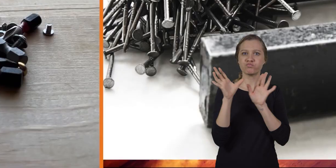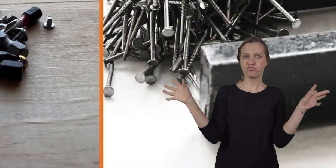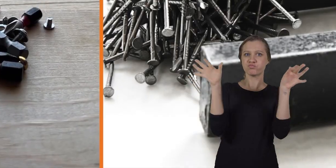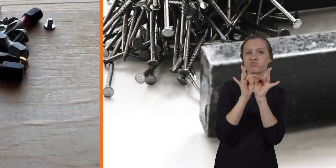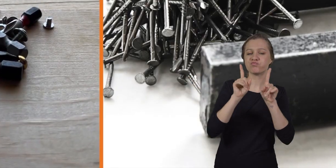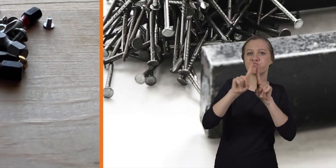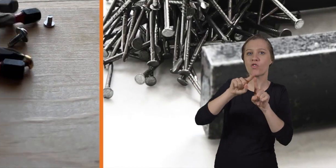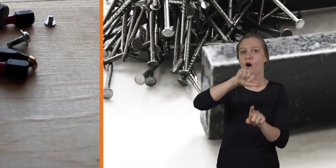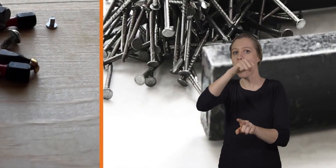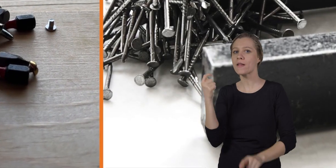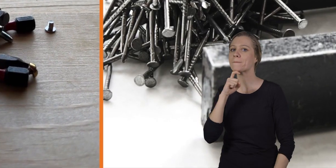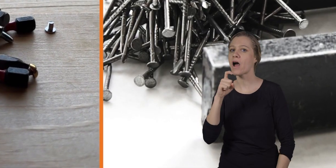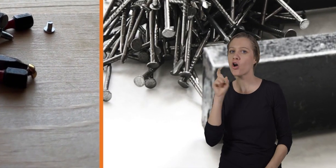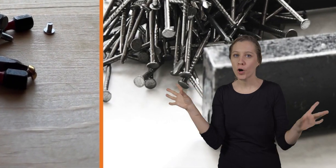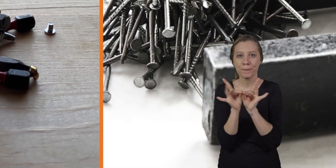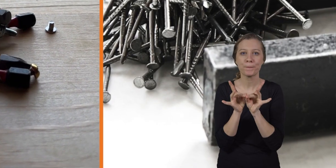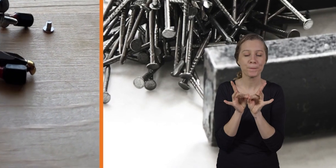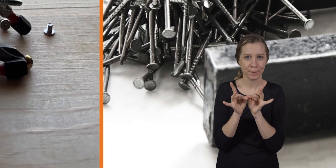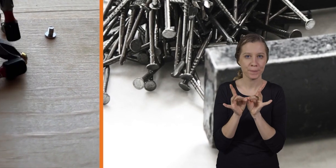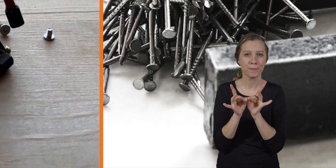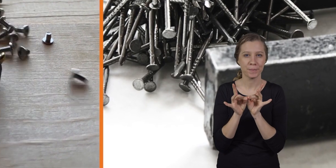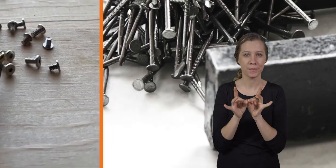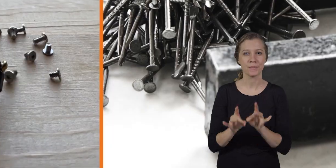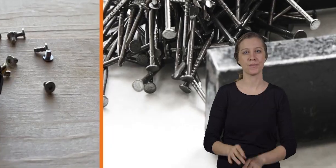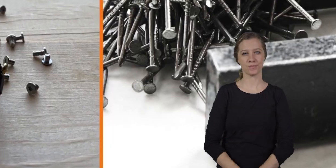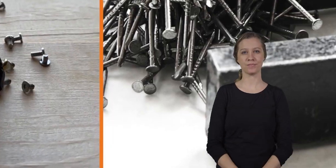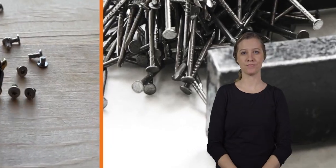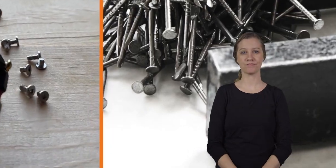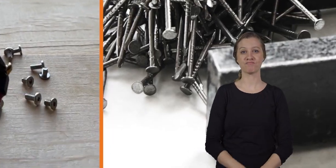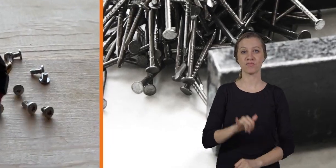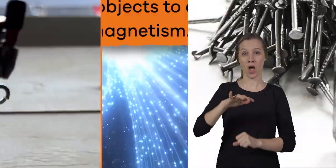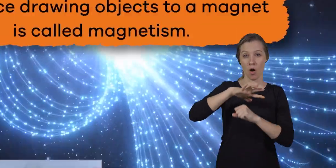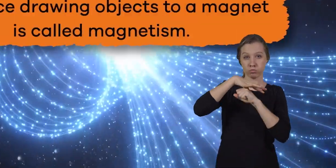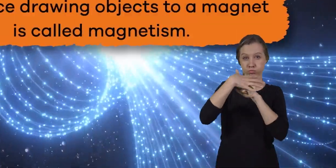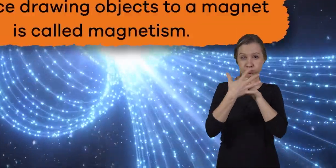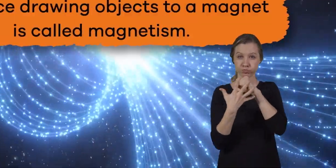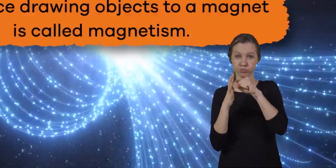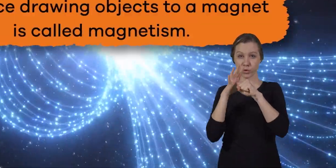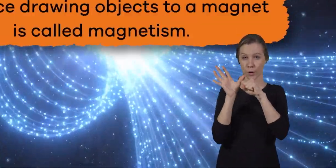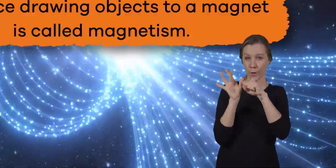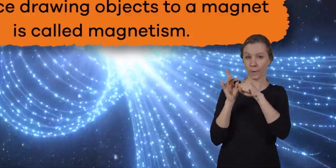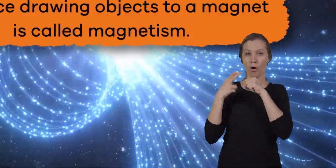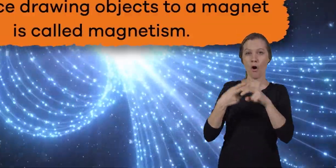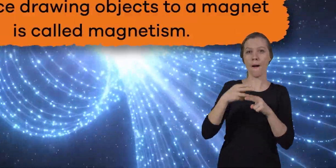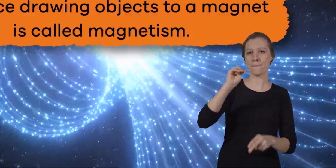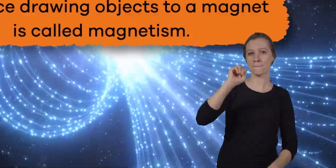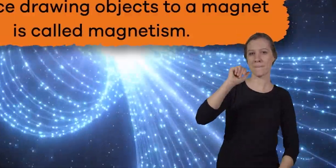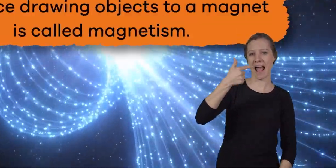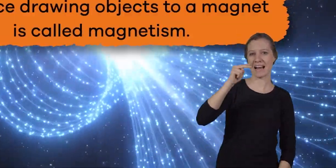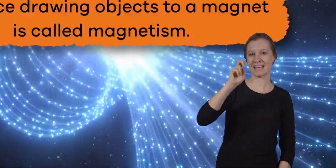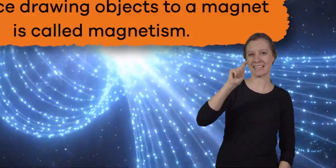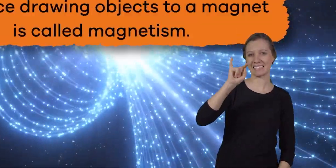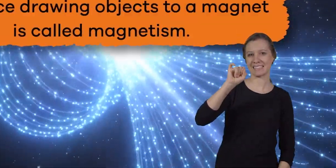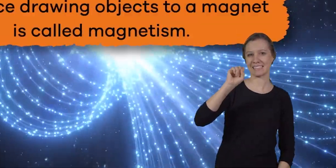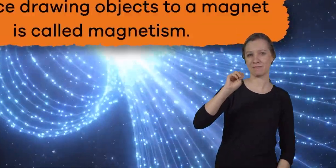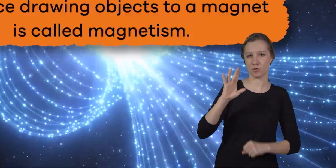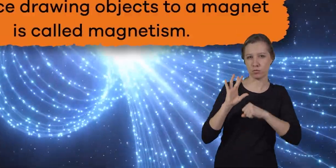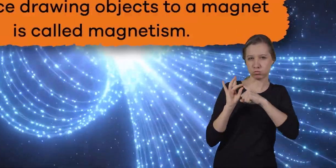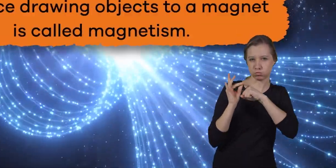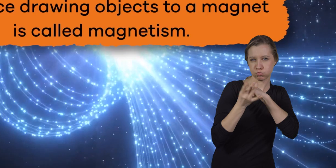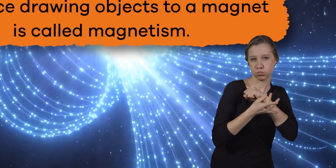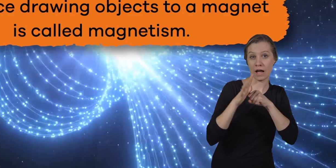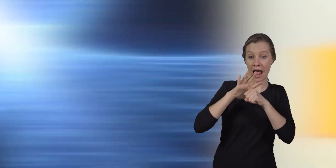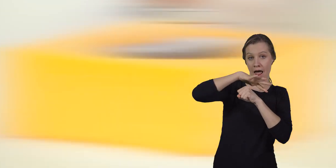that are able to attract certain kinds of other metals the force drawing objects to a magnet is called